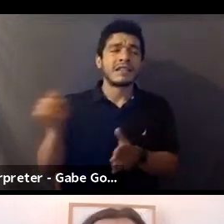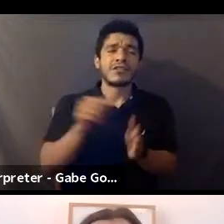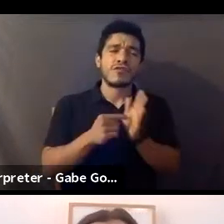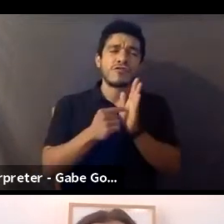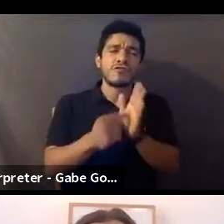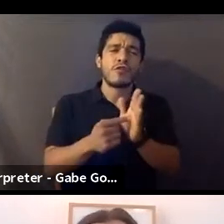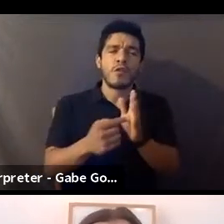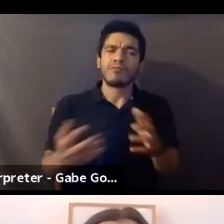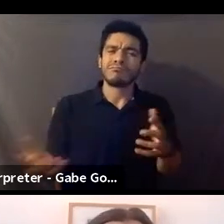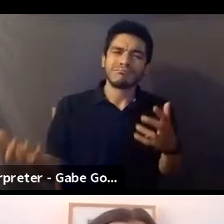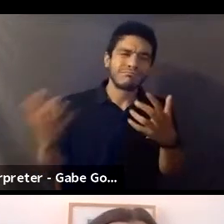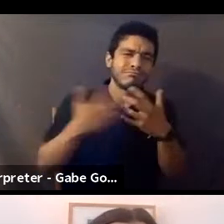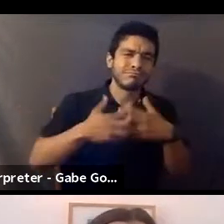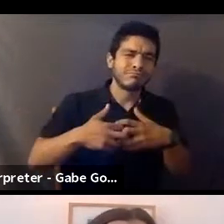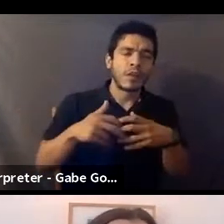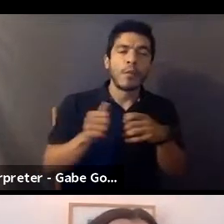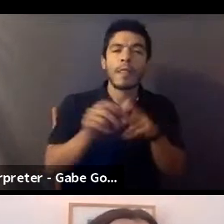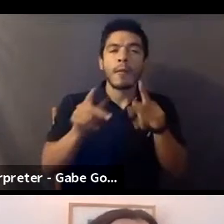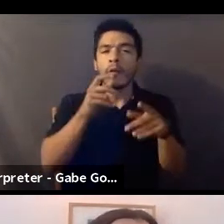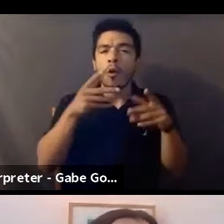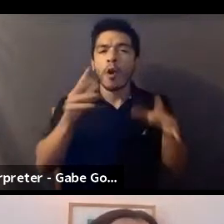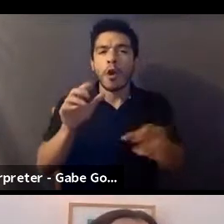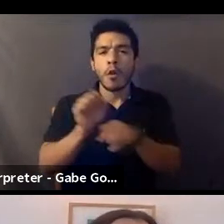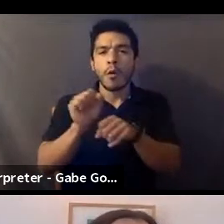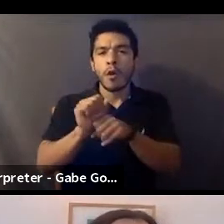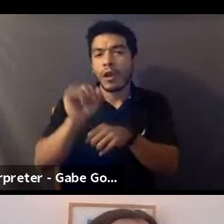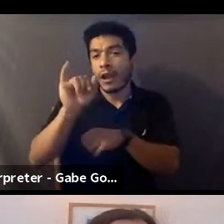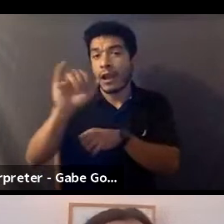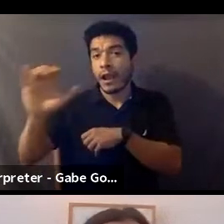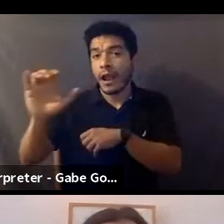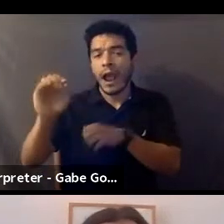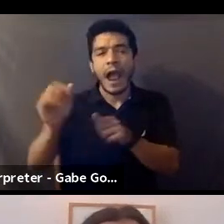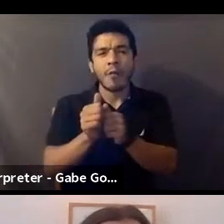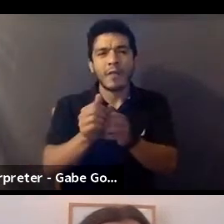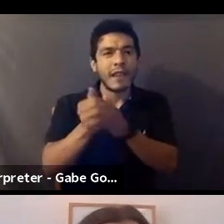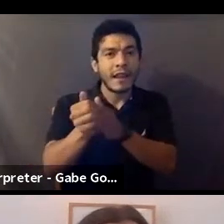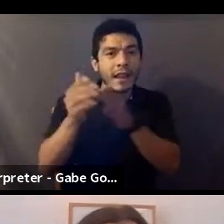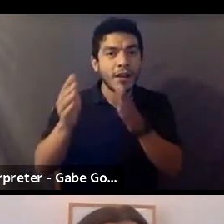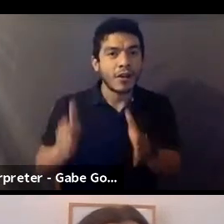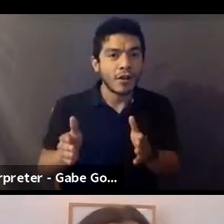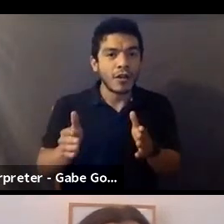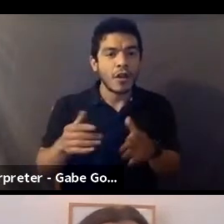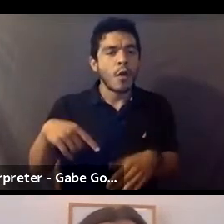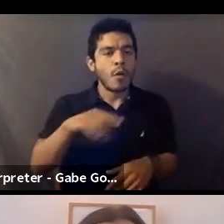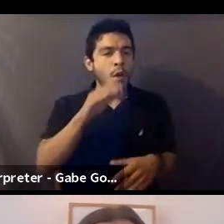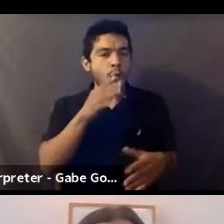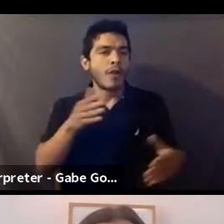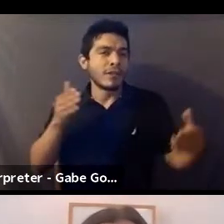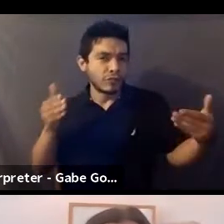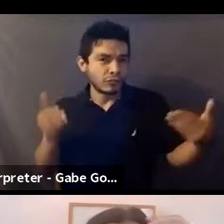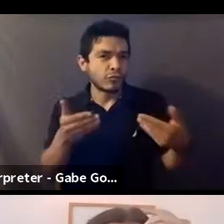with those who already work in this field and with the leaders who we are going to be introducing